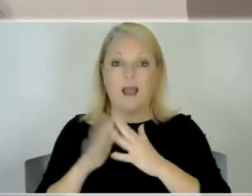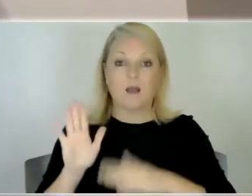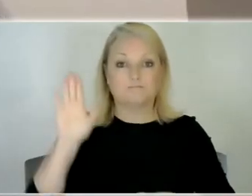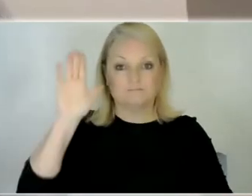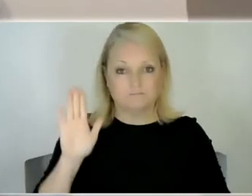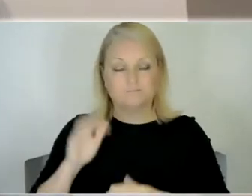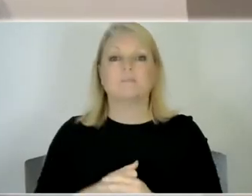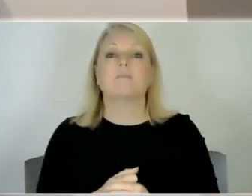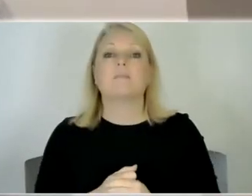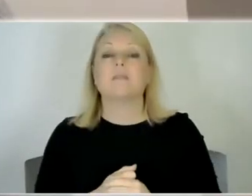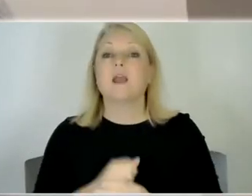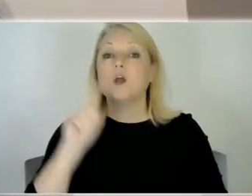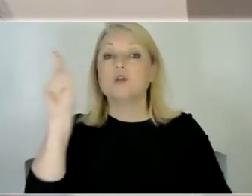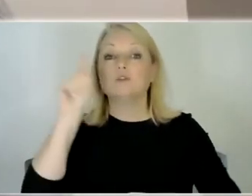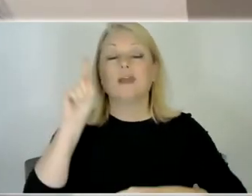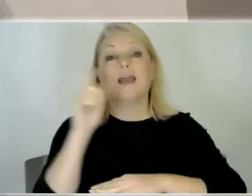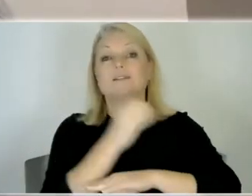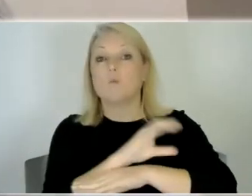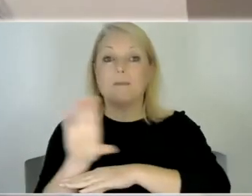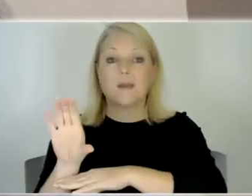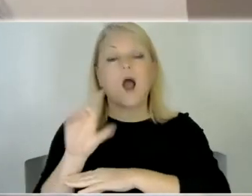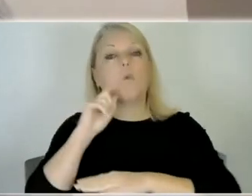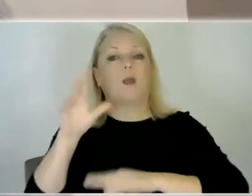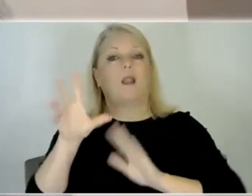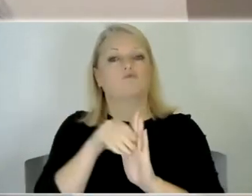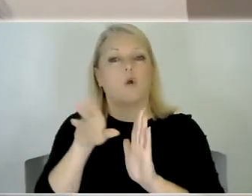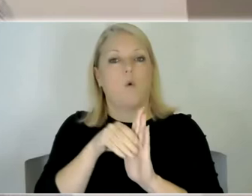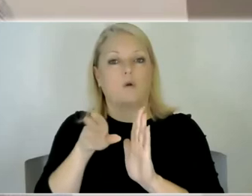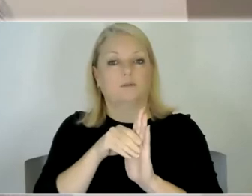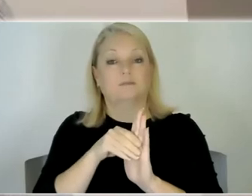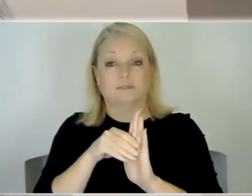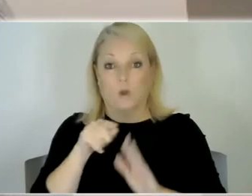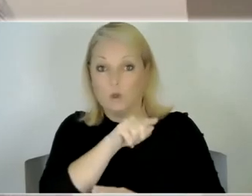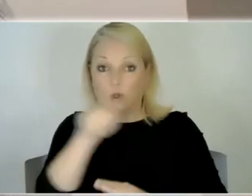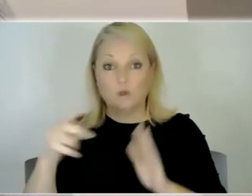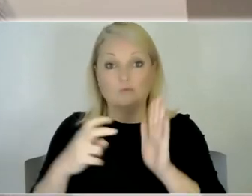reported so everyone who has registered will also receive a copy afterwards.